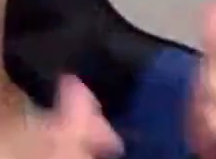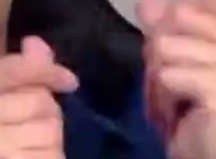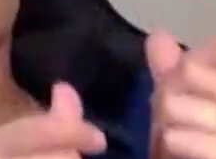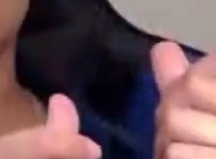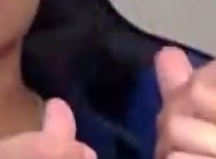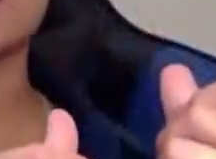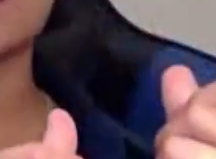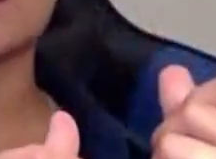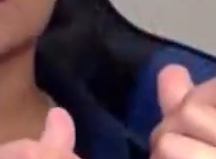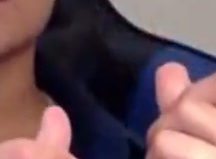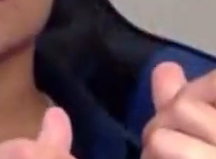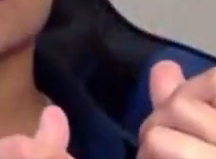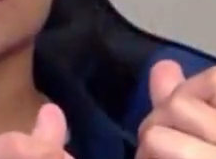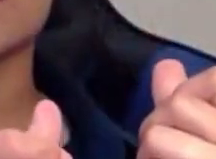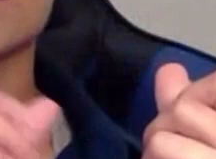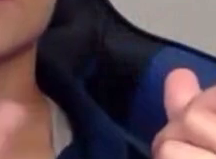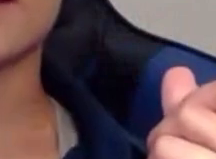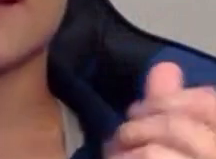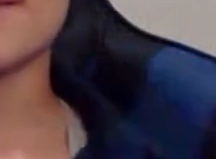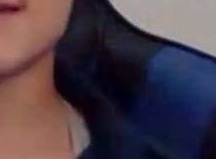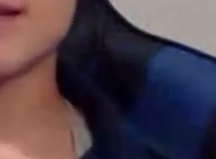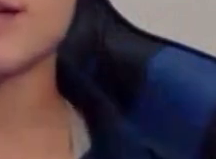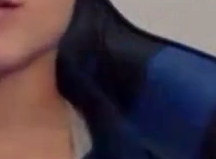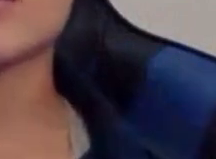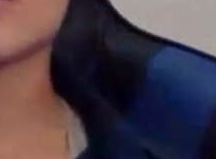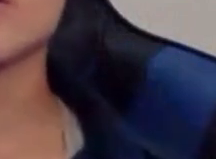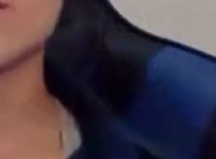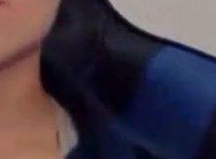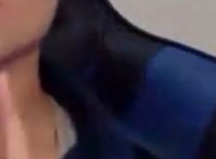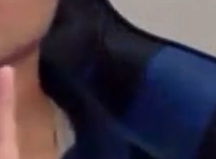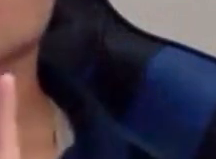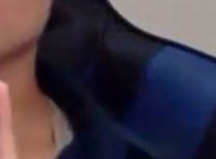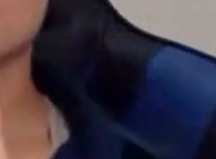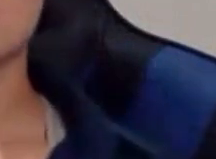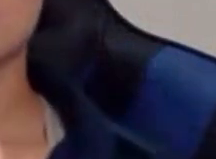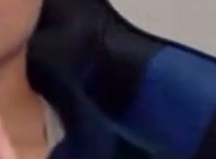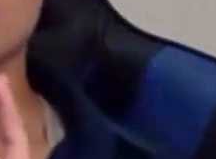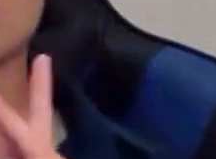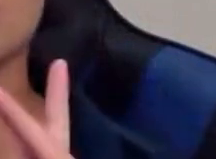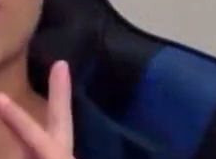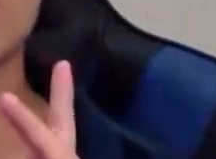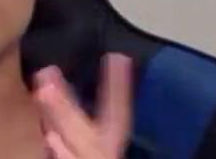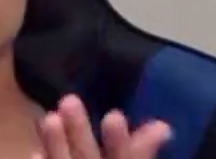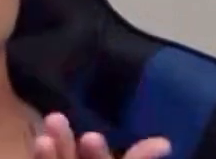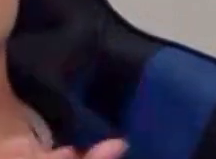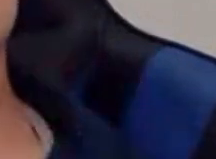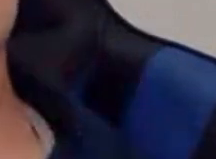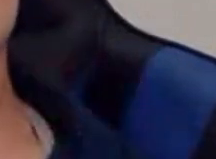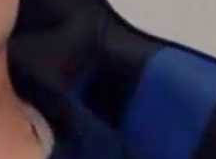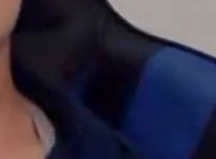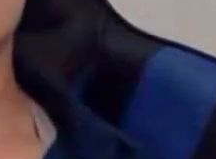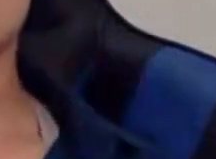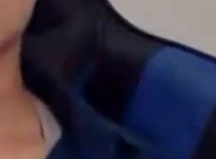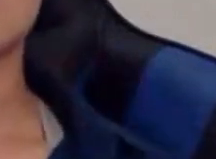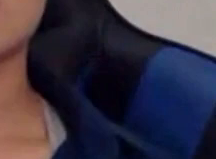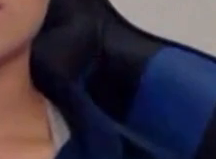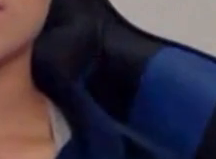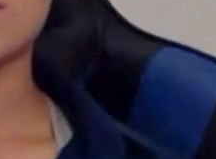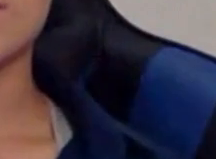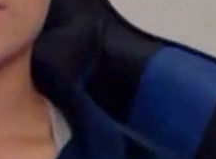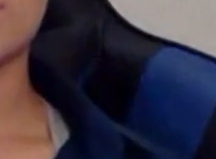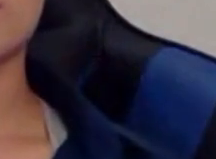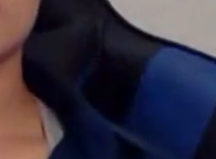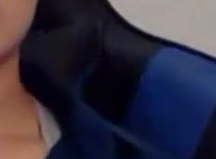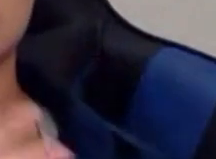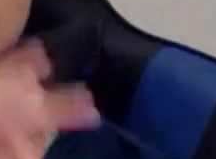about who used to have different responsibilities and roles in society as spiritual and political advisors. Some people